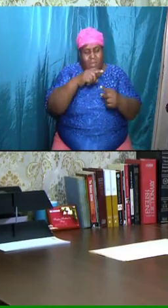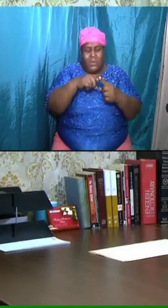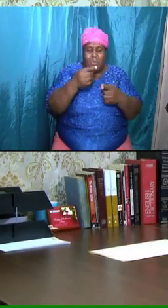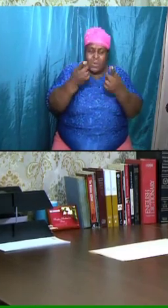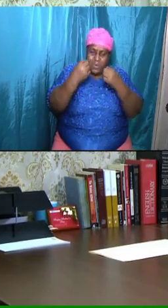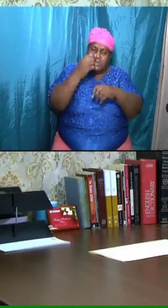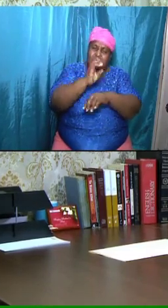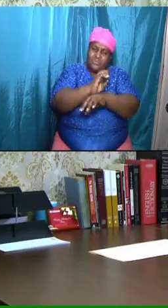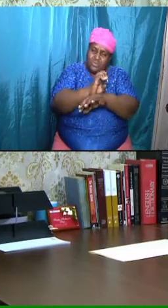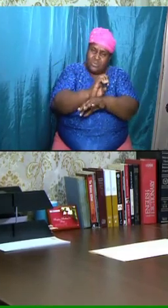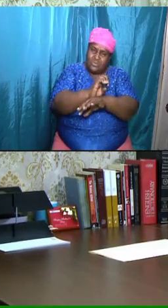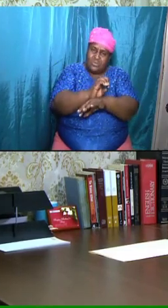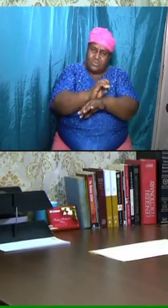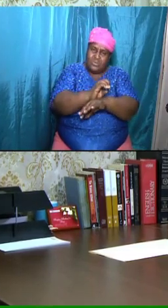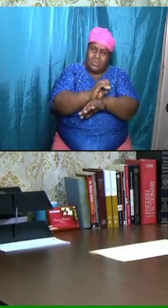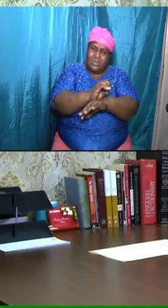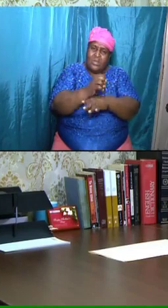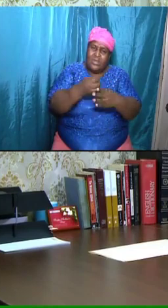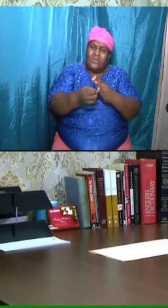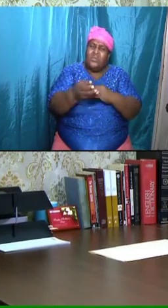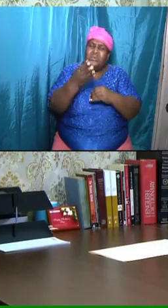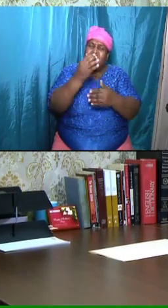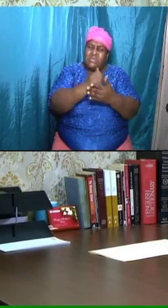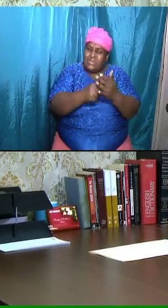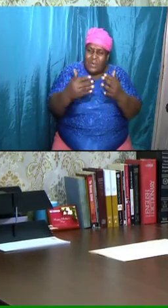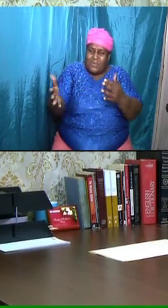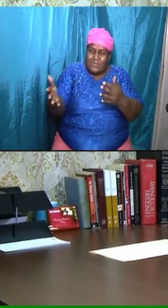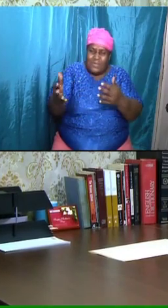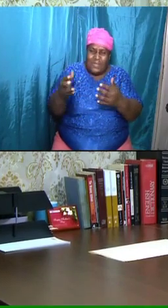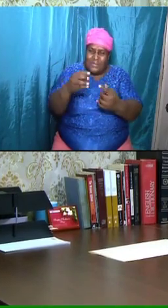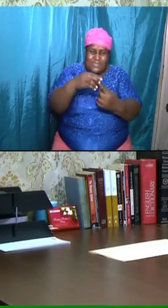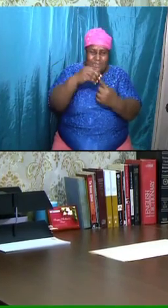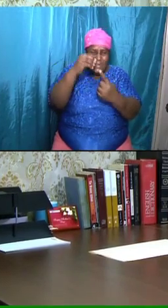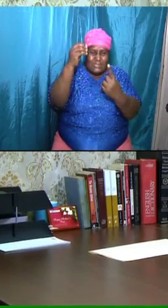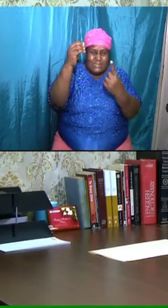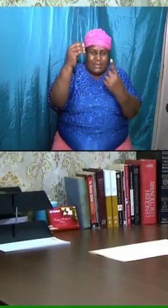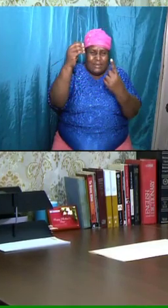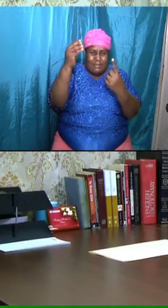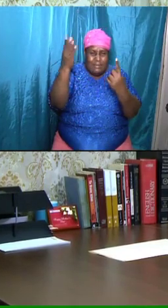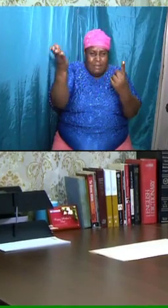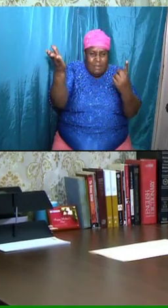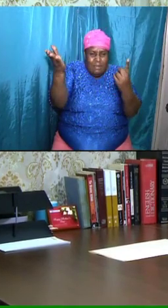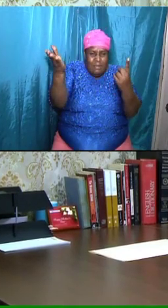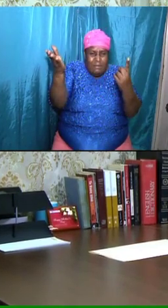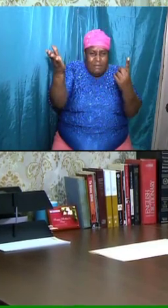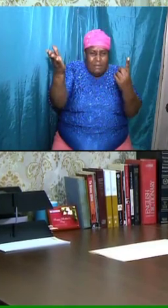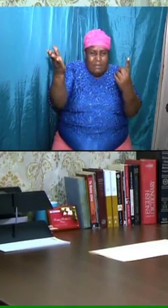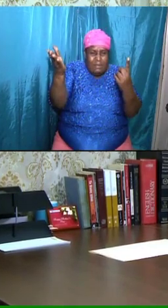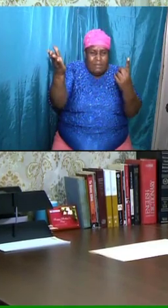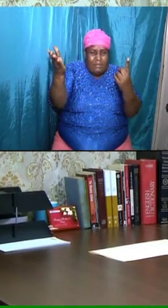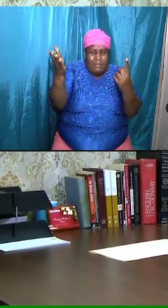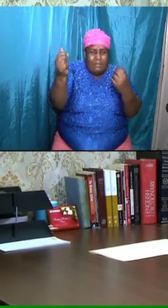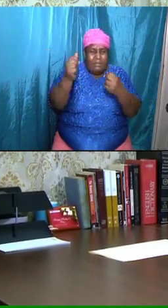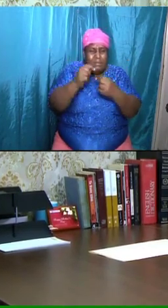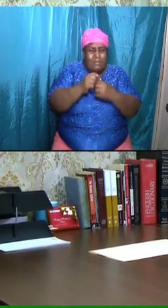church, there was something peculiar, something special. The